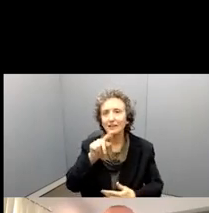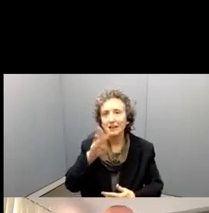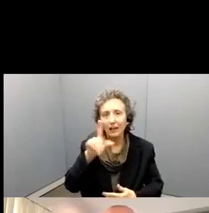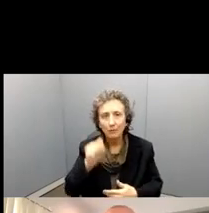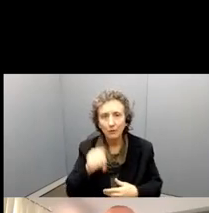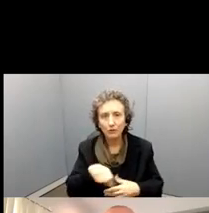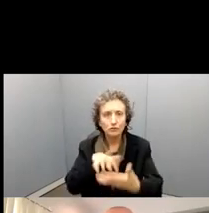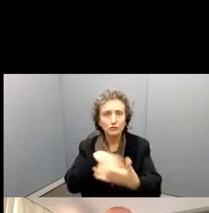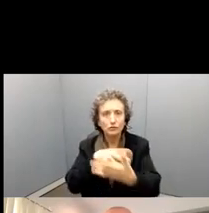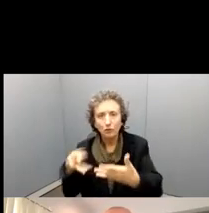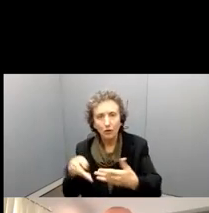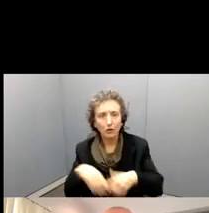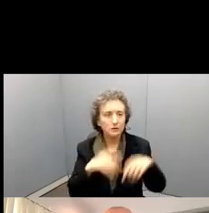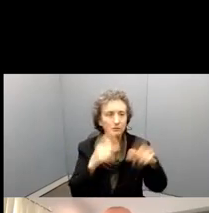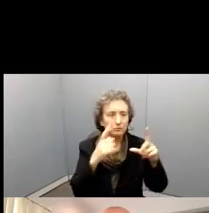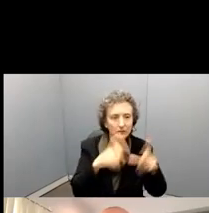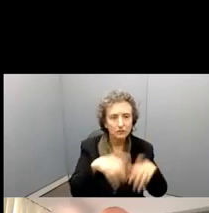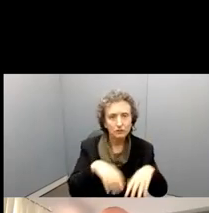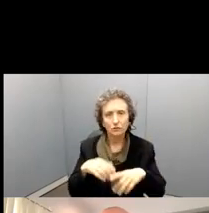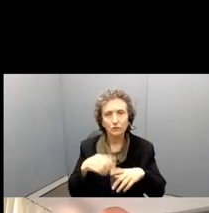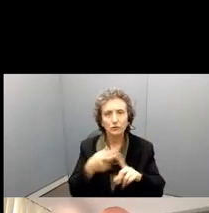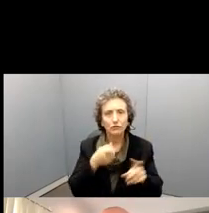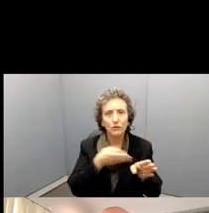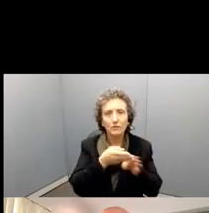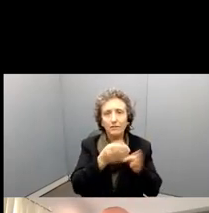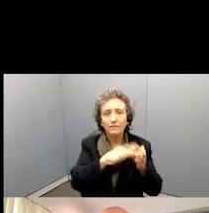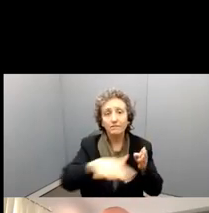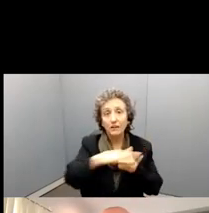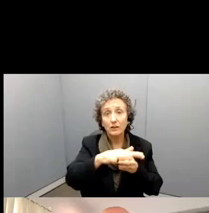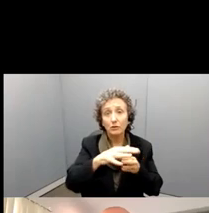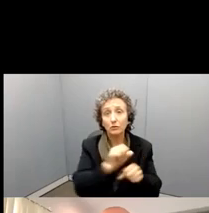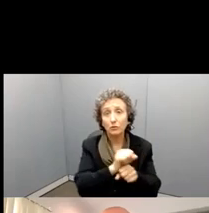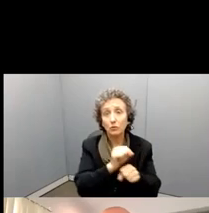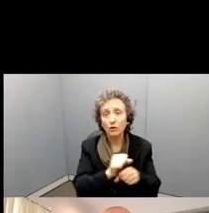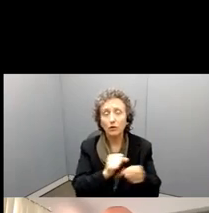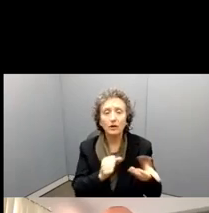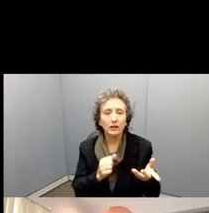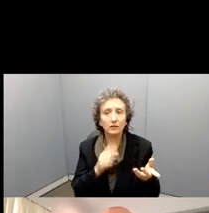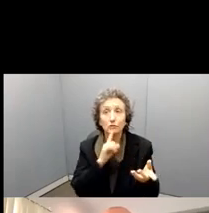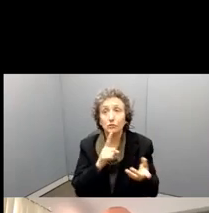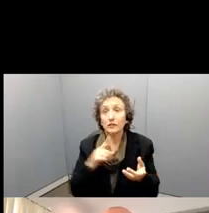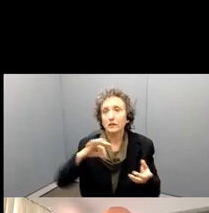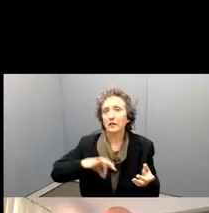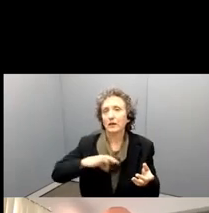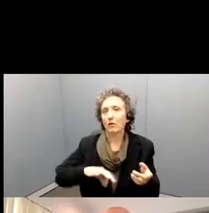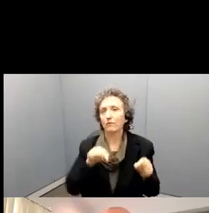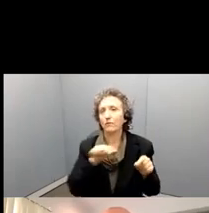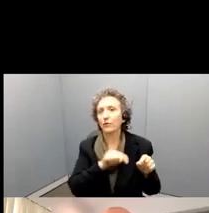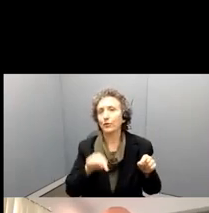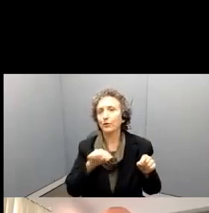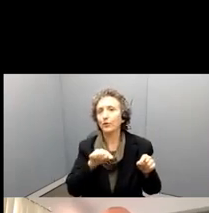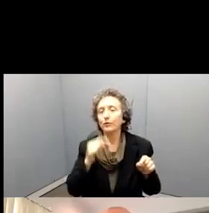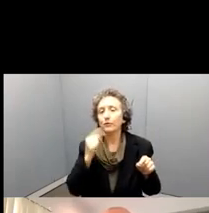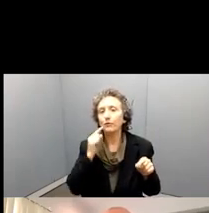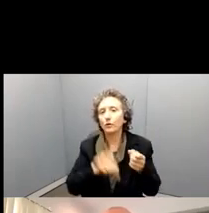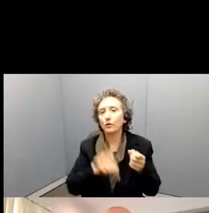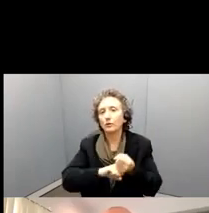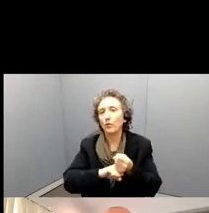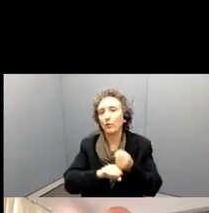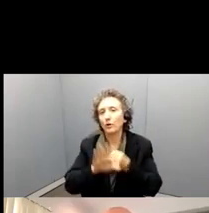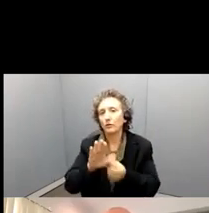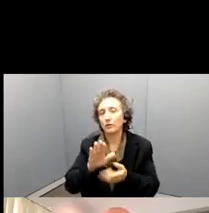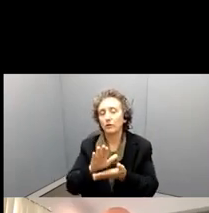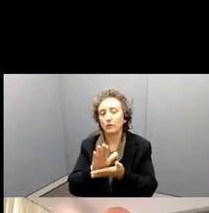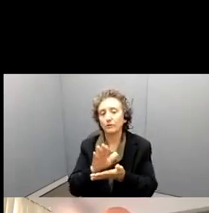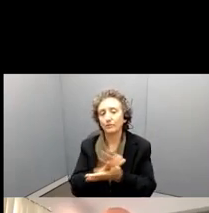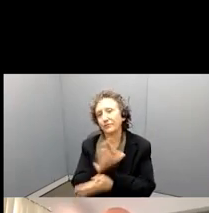field work, that, that is always, all, also can be very helpful, uh, in your supporting documents. Because this